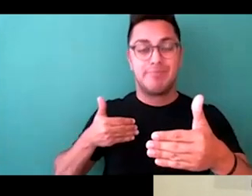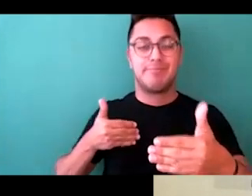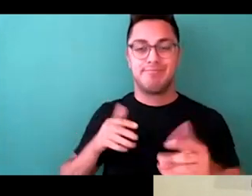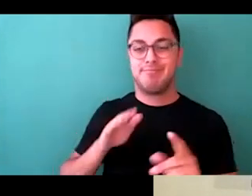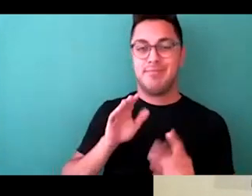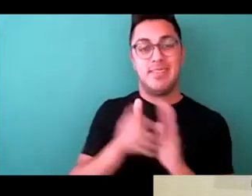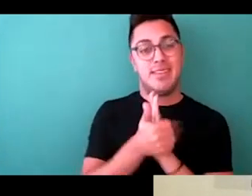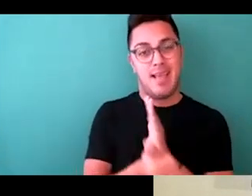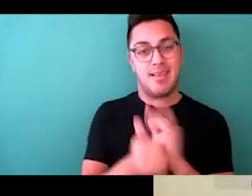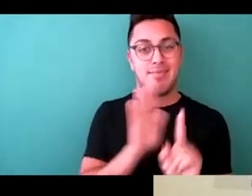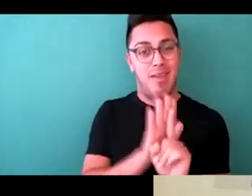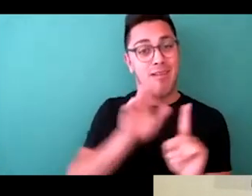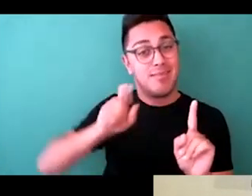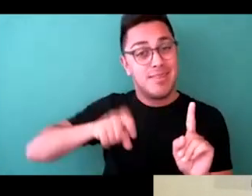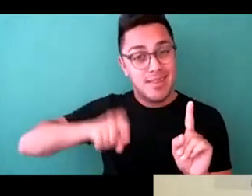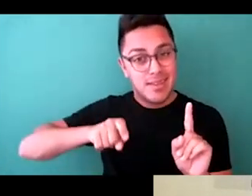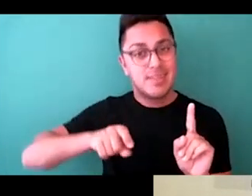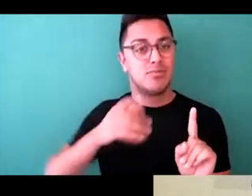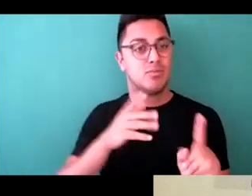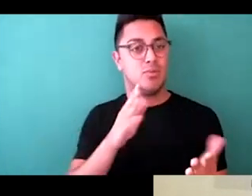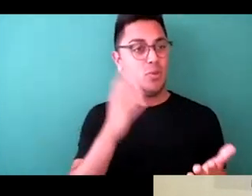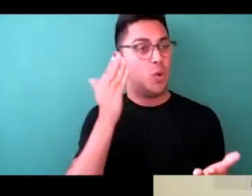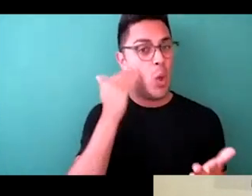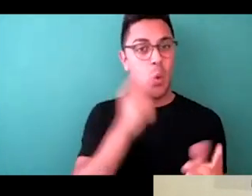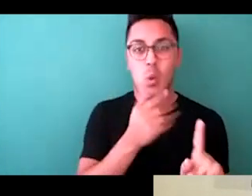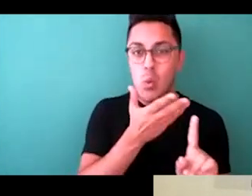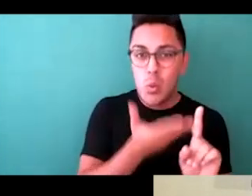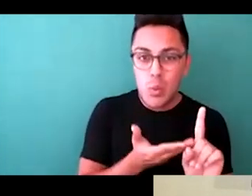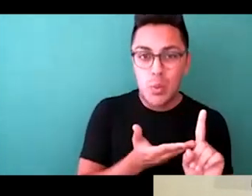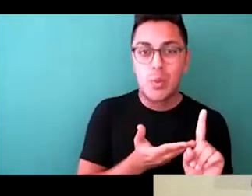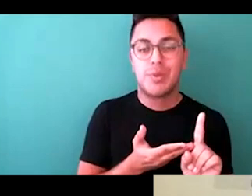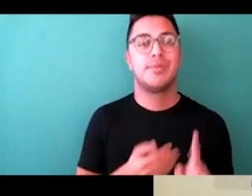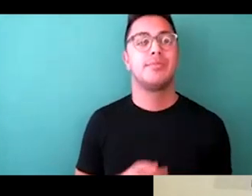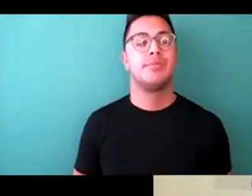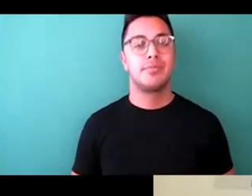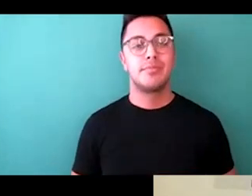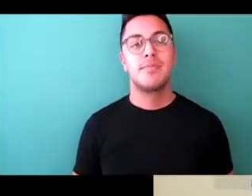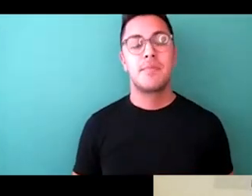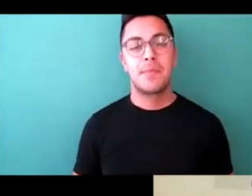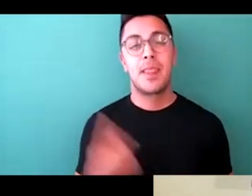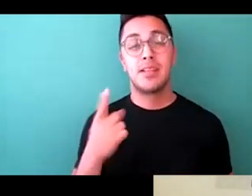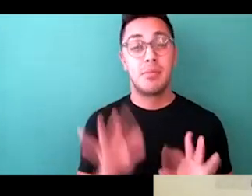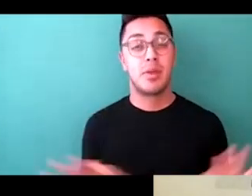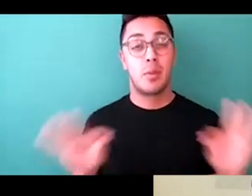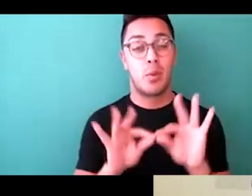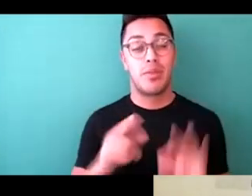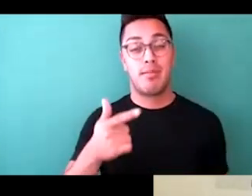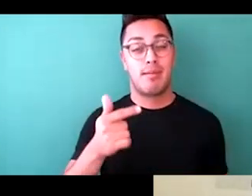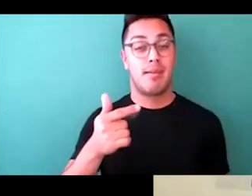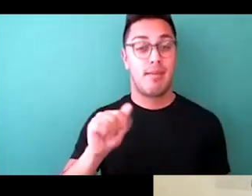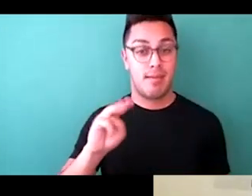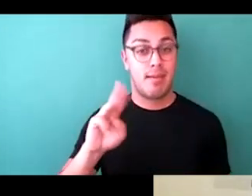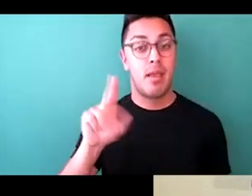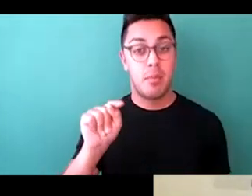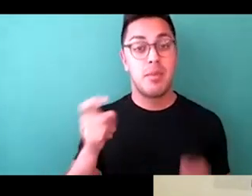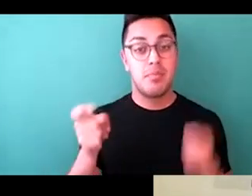talent, getting to know them a bit more. However, something really important that gamut management always does is we